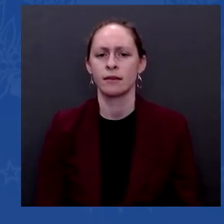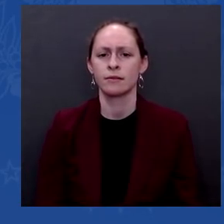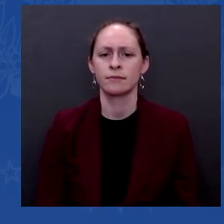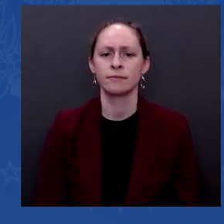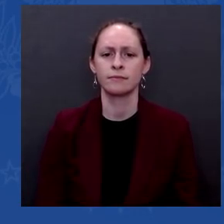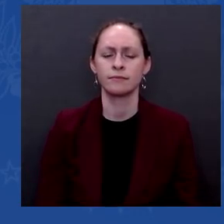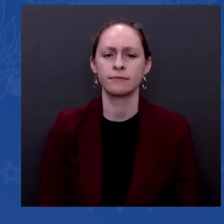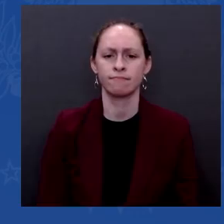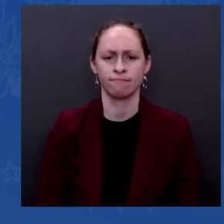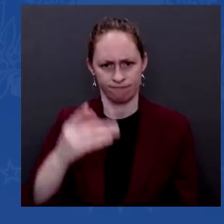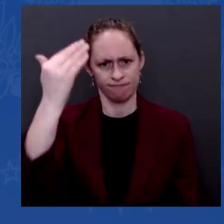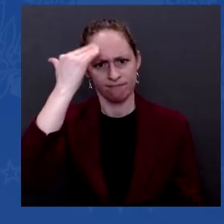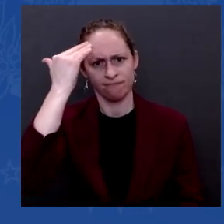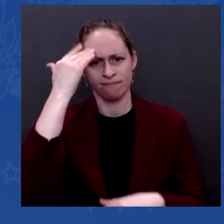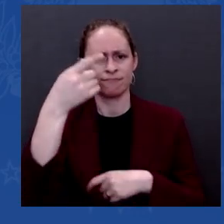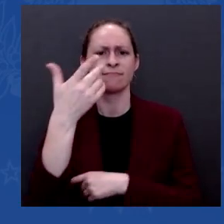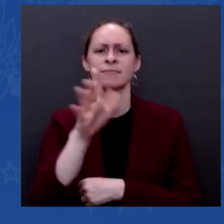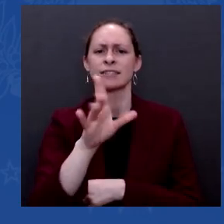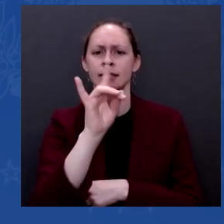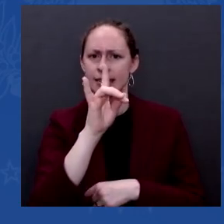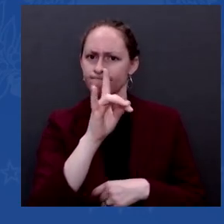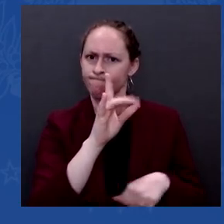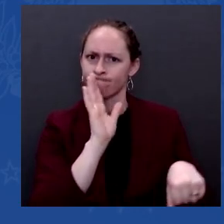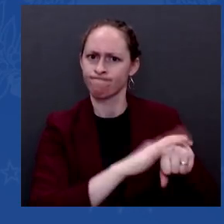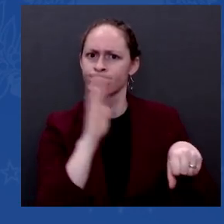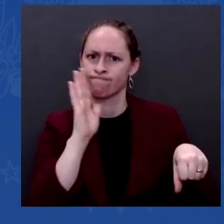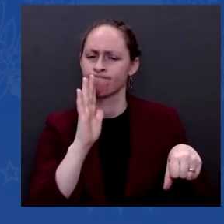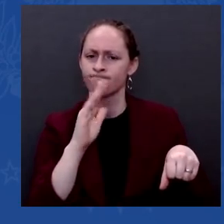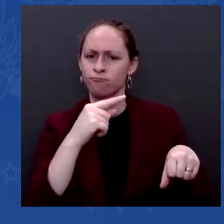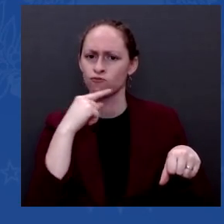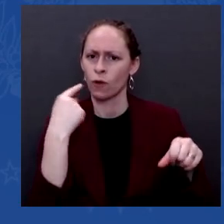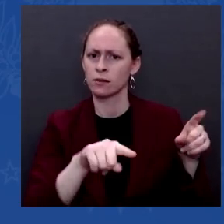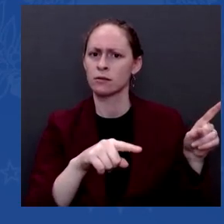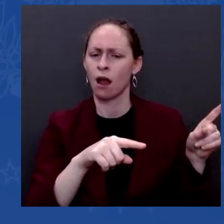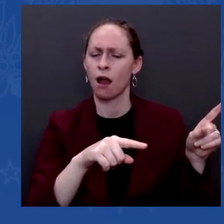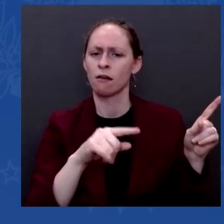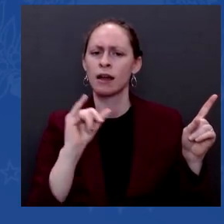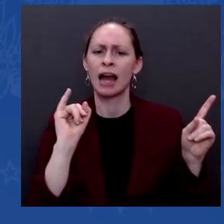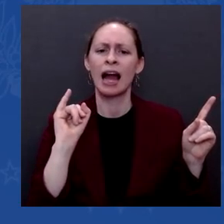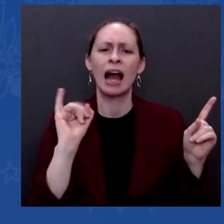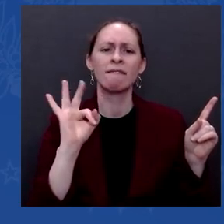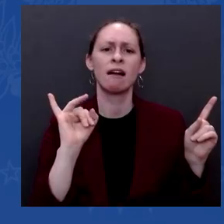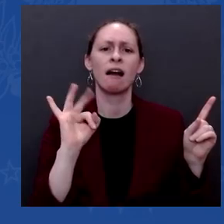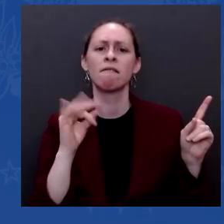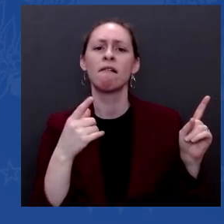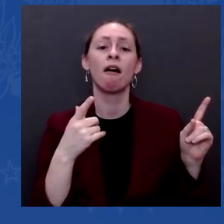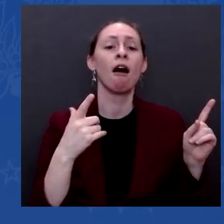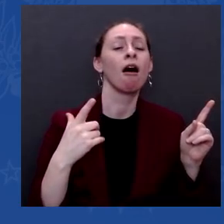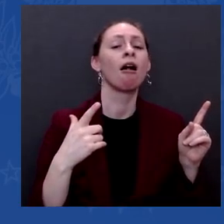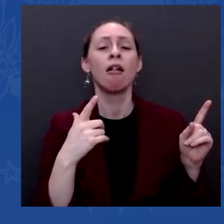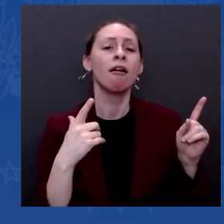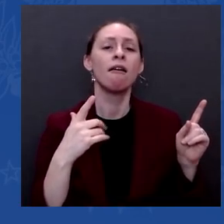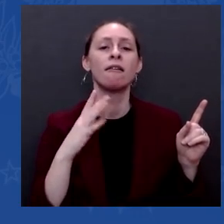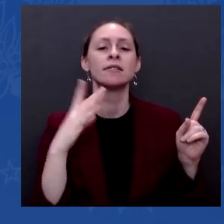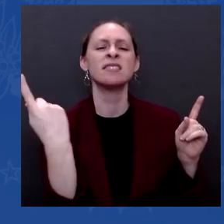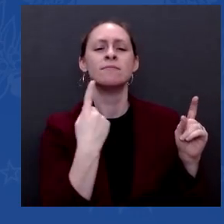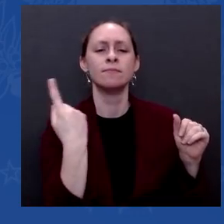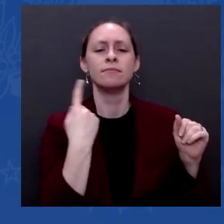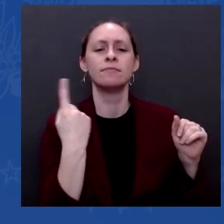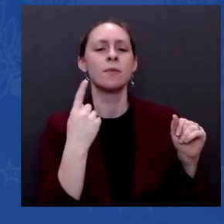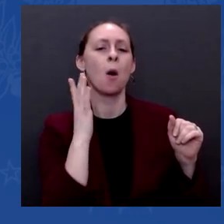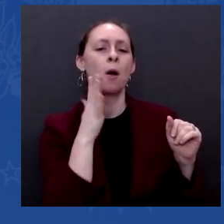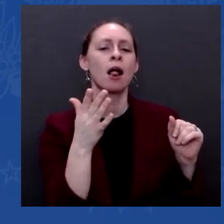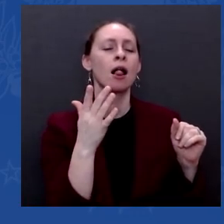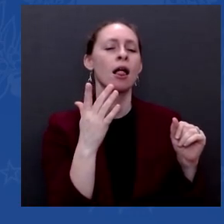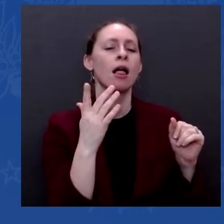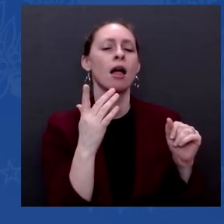if it's a minor incursion, and we end up having to fight about what to do and what not to do. Are you saying that a minor incursion by Russia into